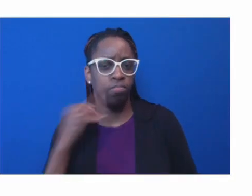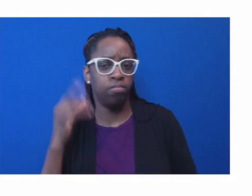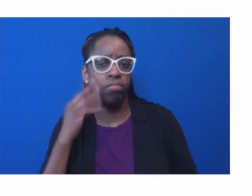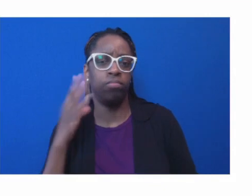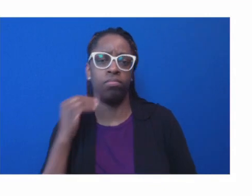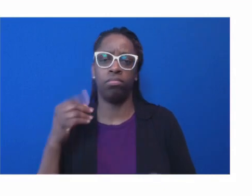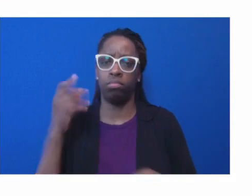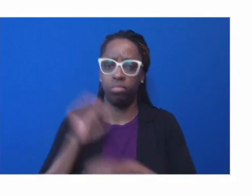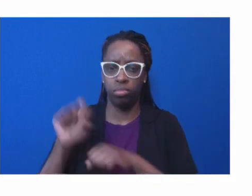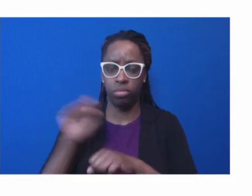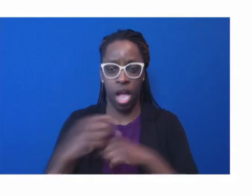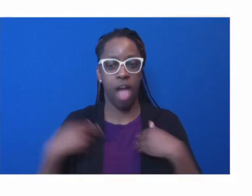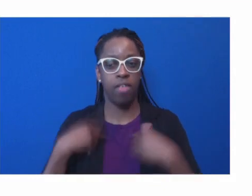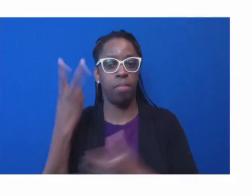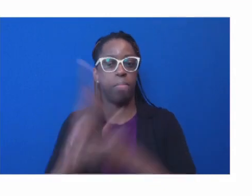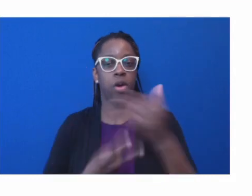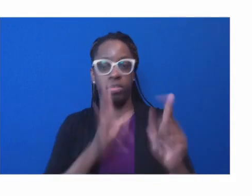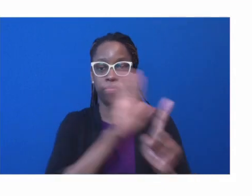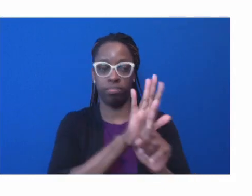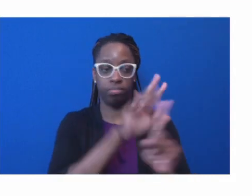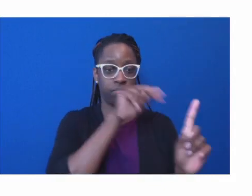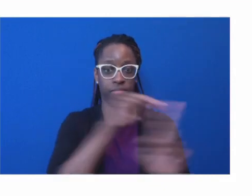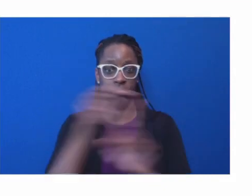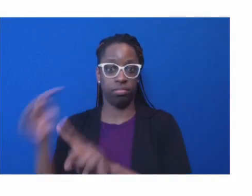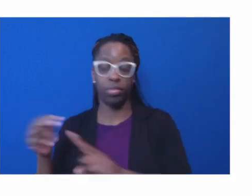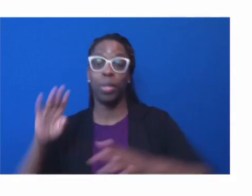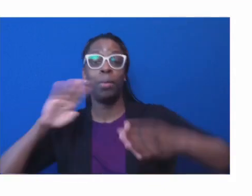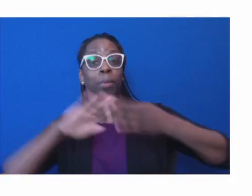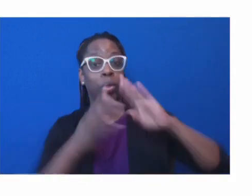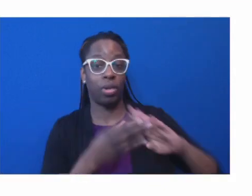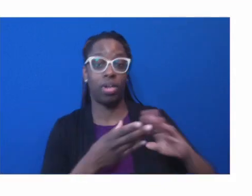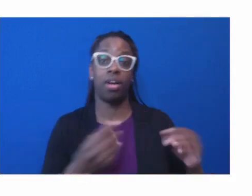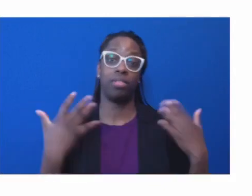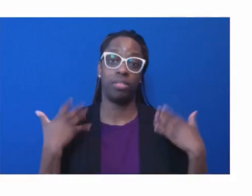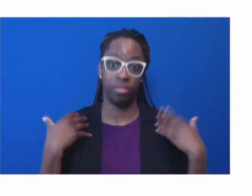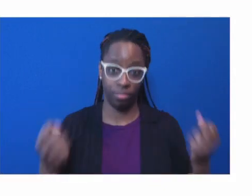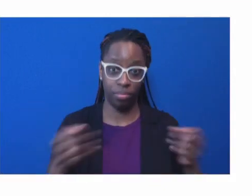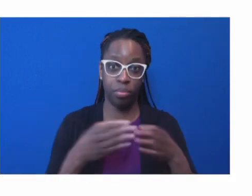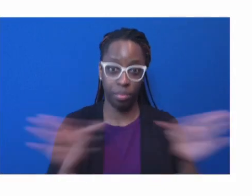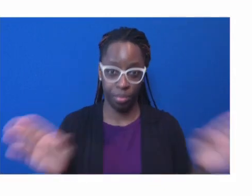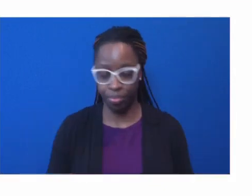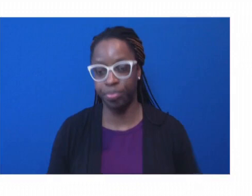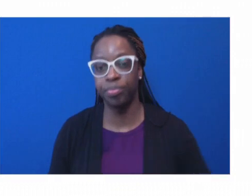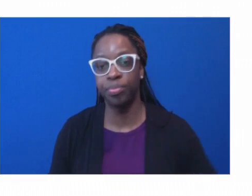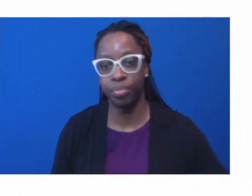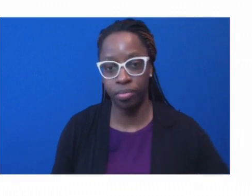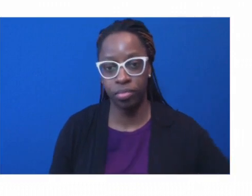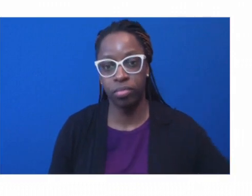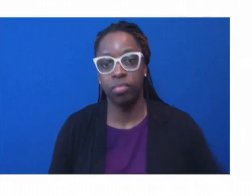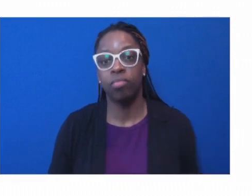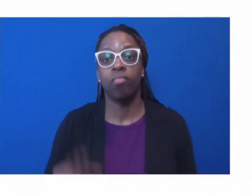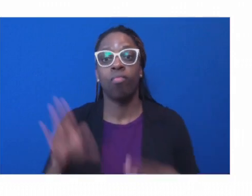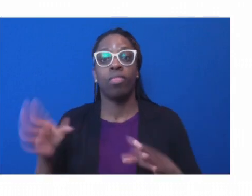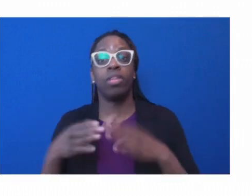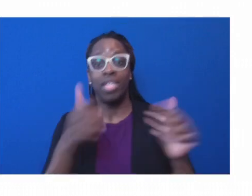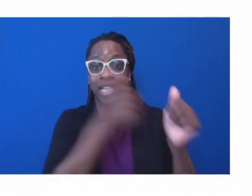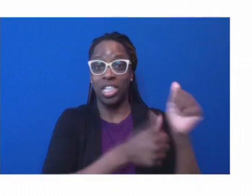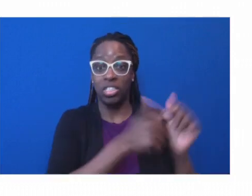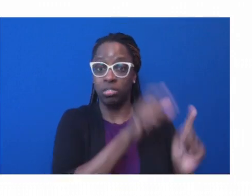each speaker to share their remarks. Each one has about five minutes to speak, and then we will open up